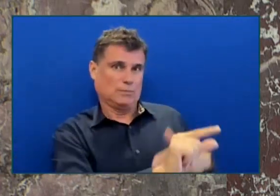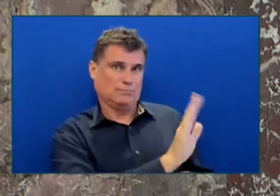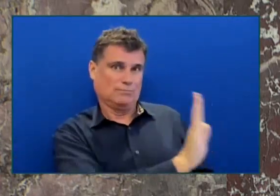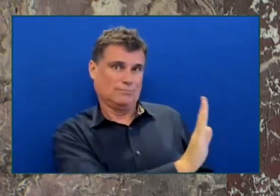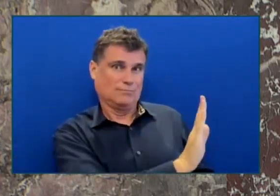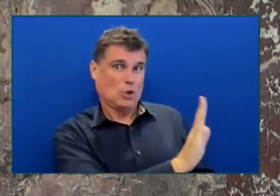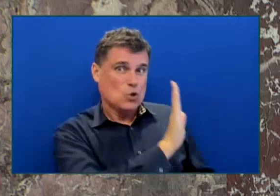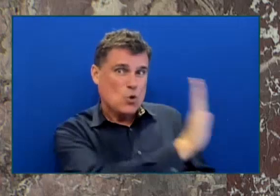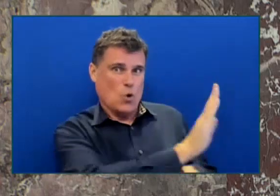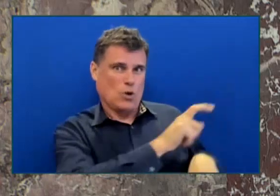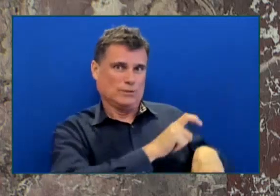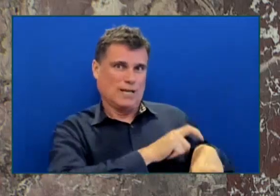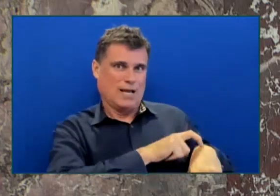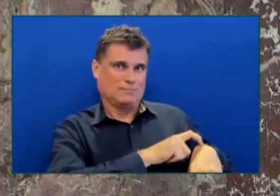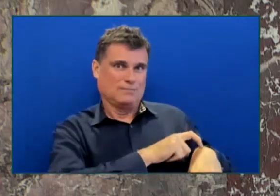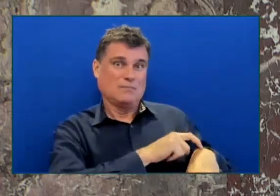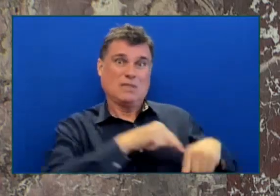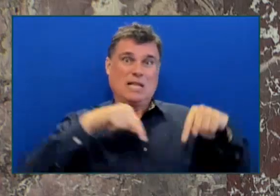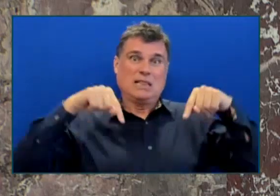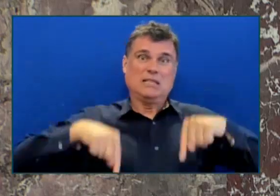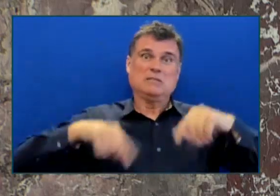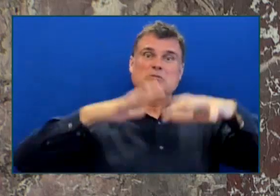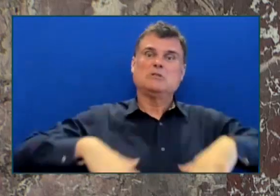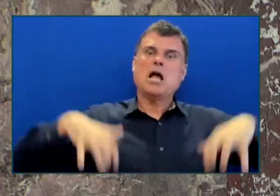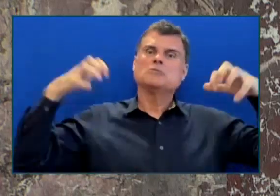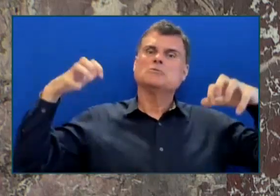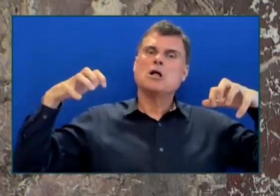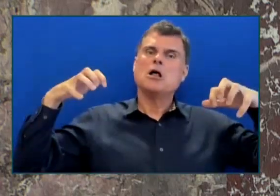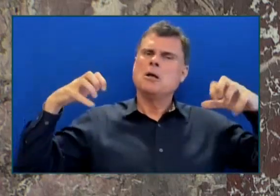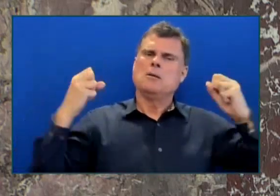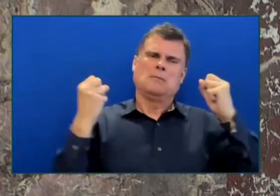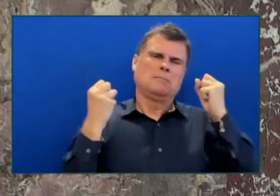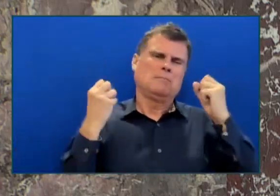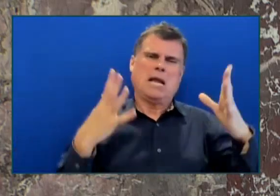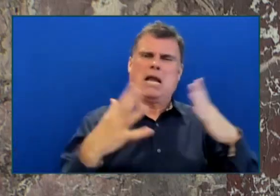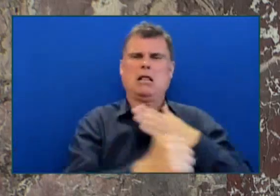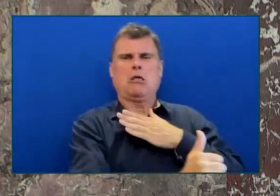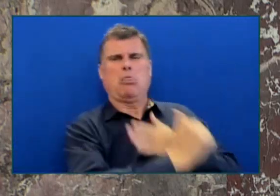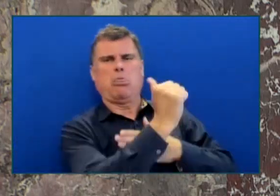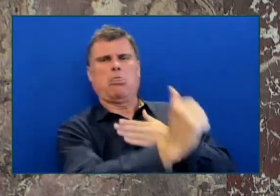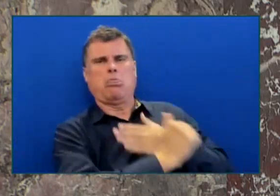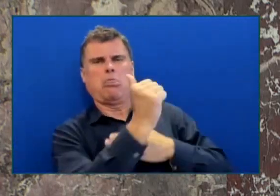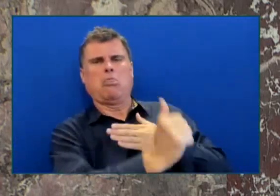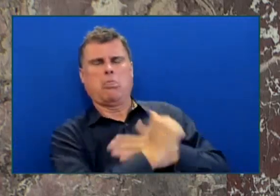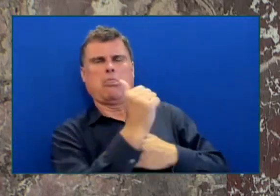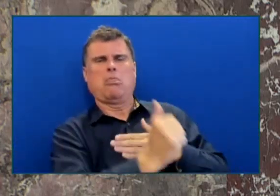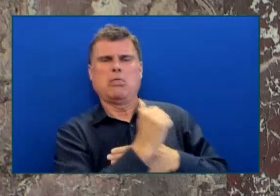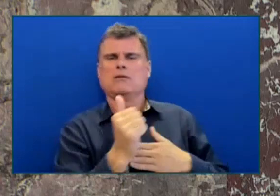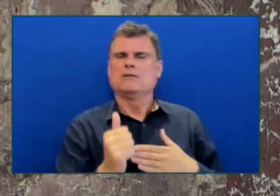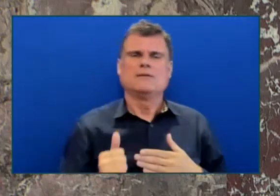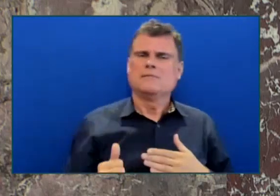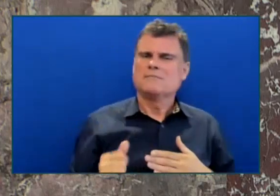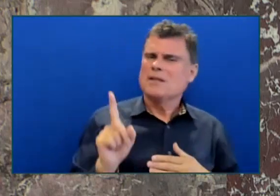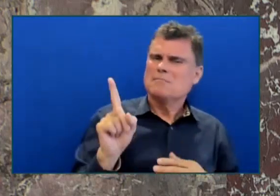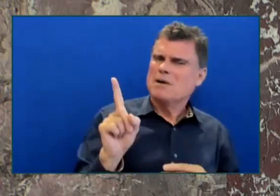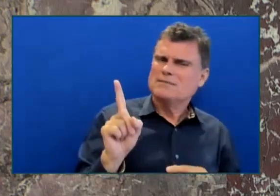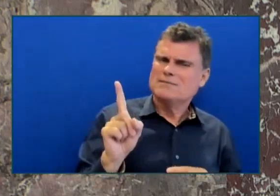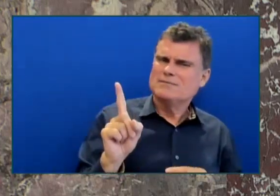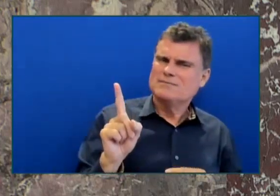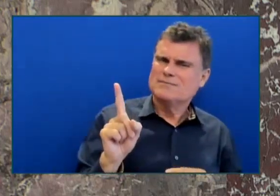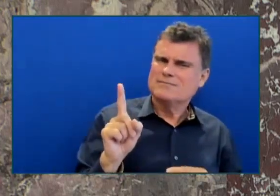things in this House, but covering up mismanagement that took place under the watch of the previous government is not one of them. That's it. That's a new one.